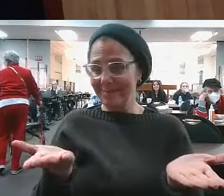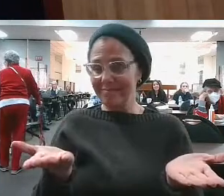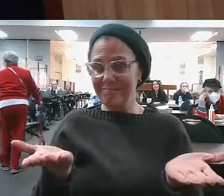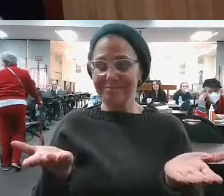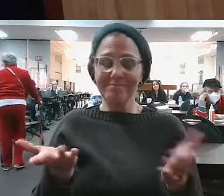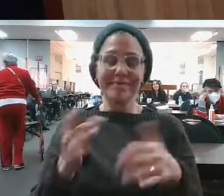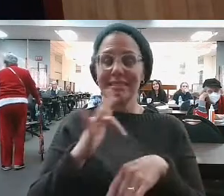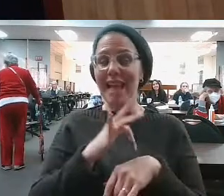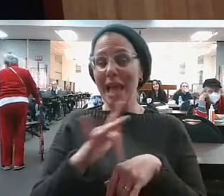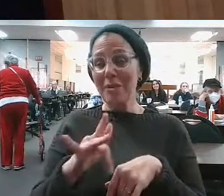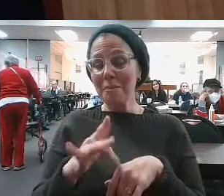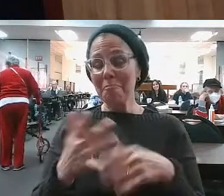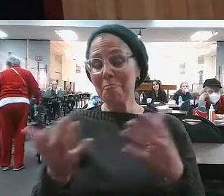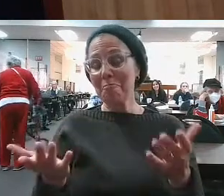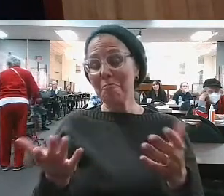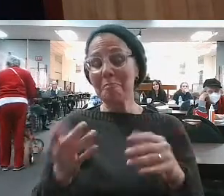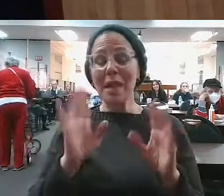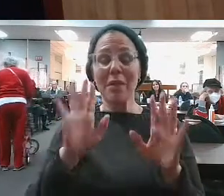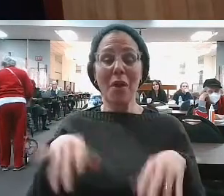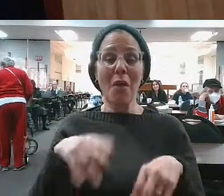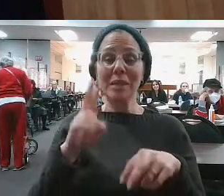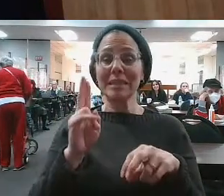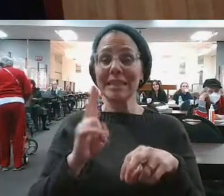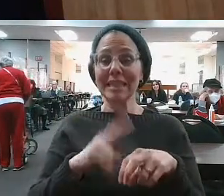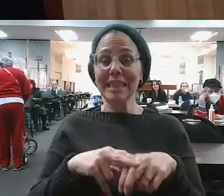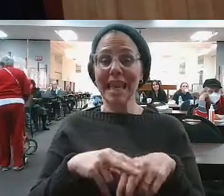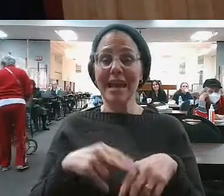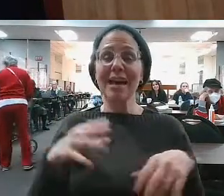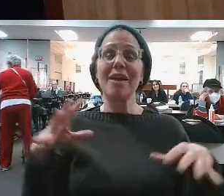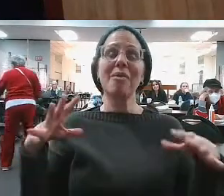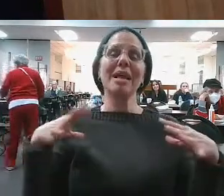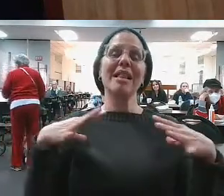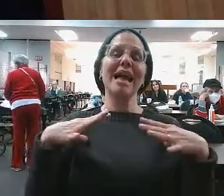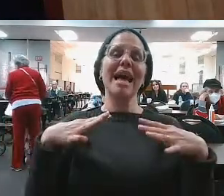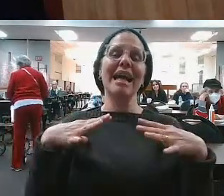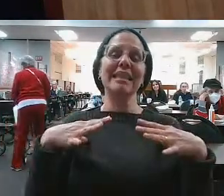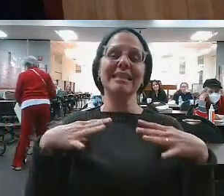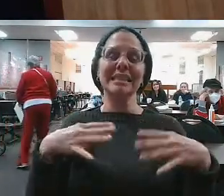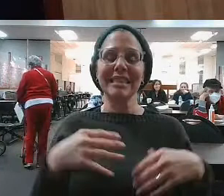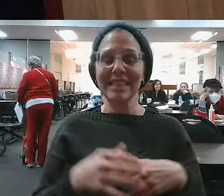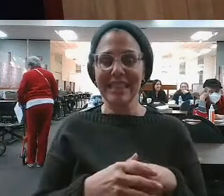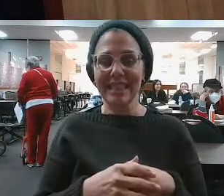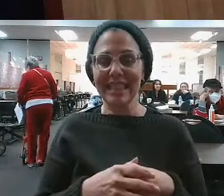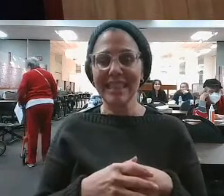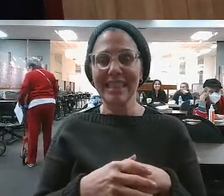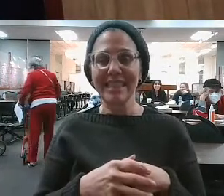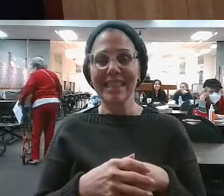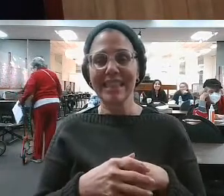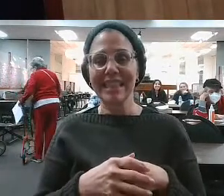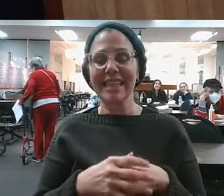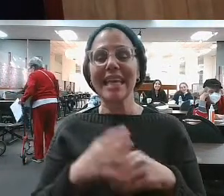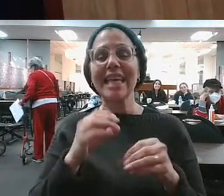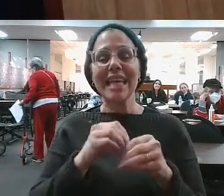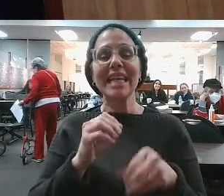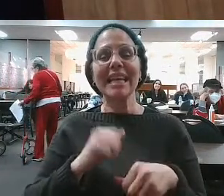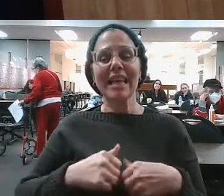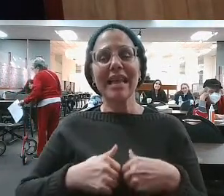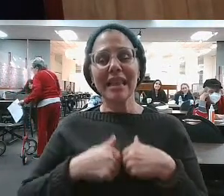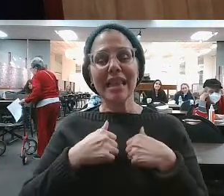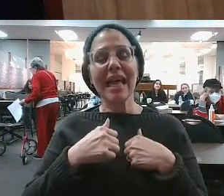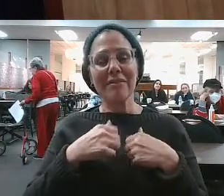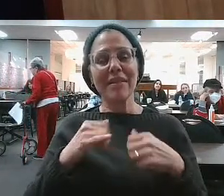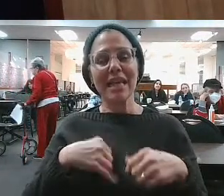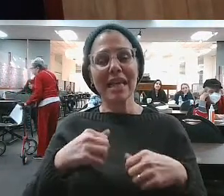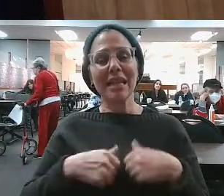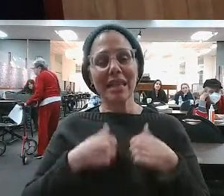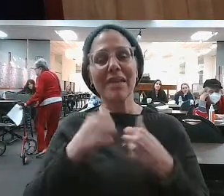walking, and they go, they sit down, and they're drinking, and they're this, and they're that. And you're like, wow, like, I want to be that person. It's not just true on airplanes. It's true in life as